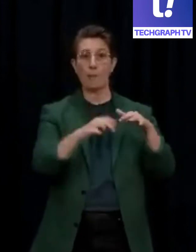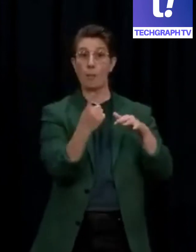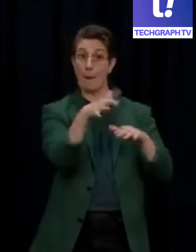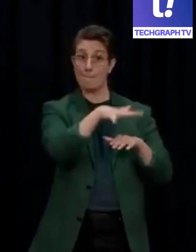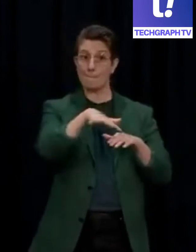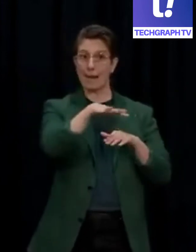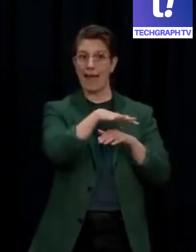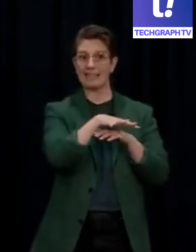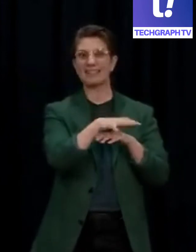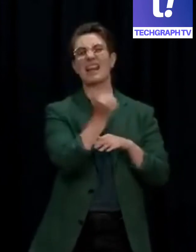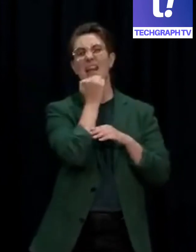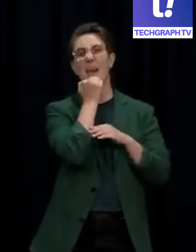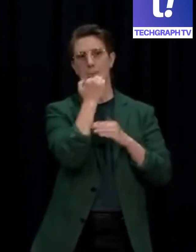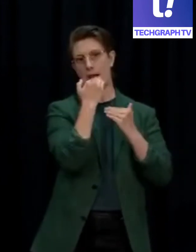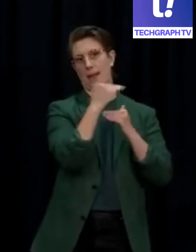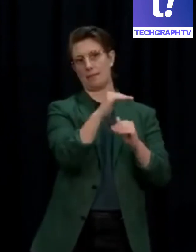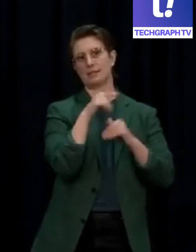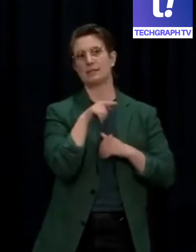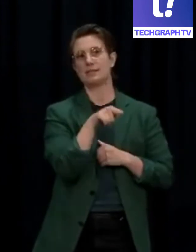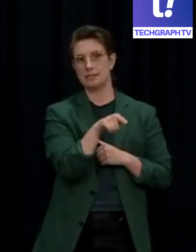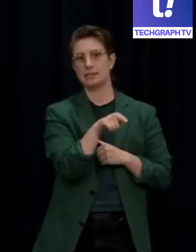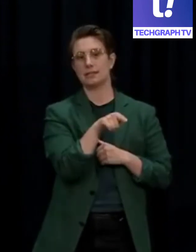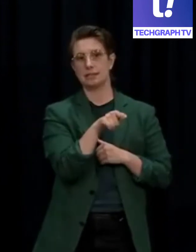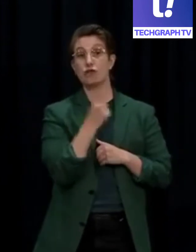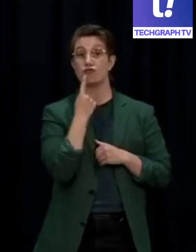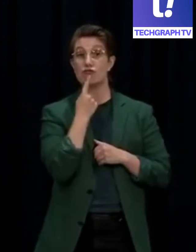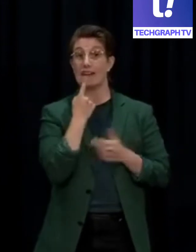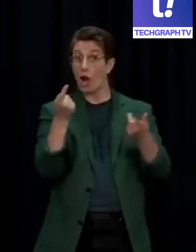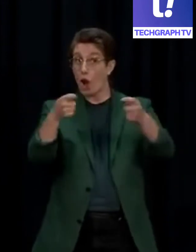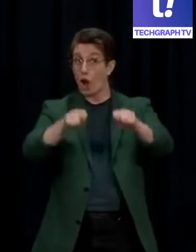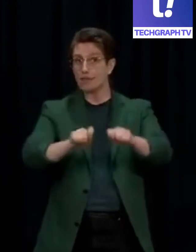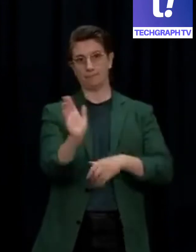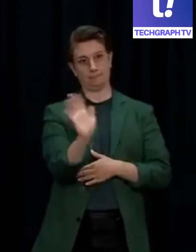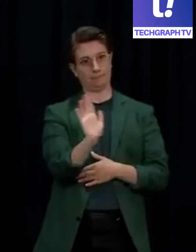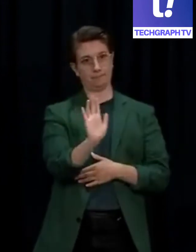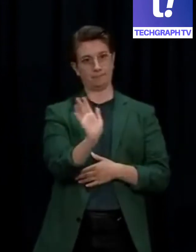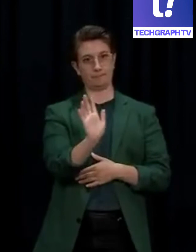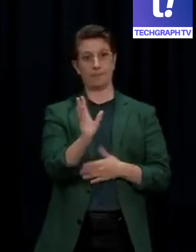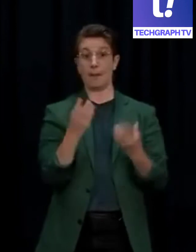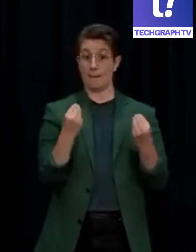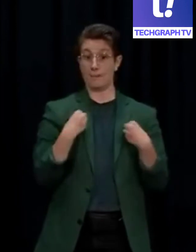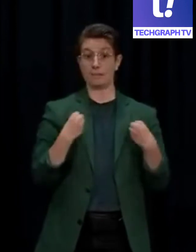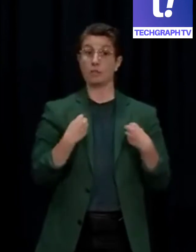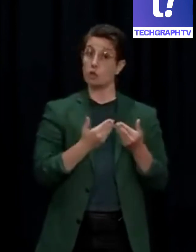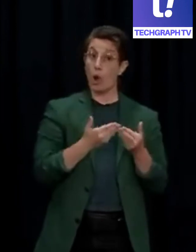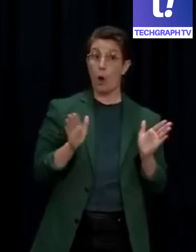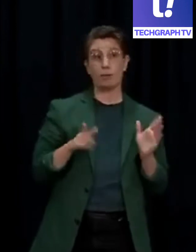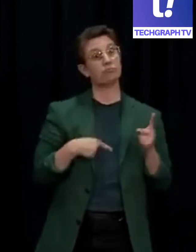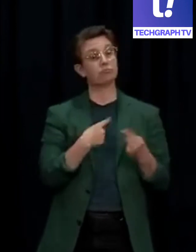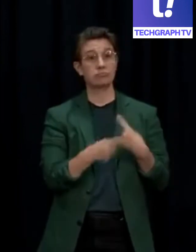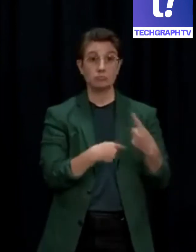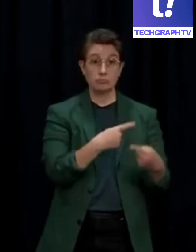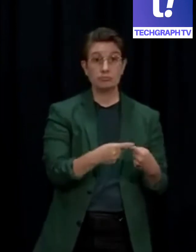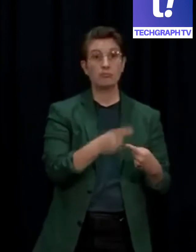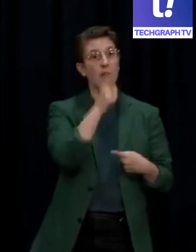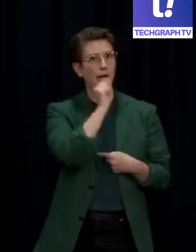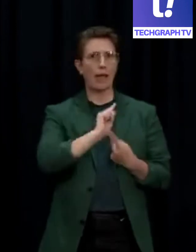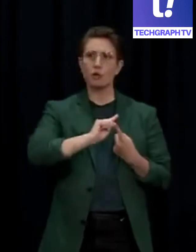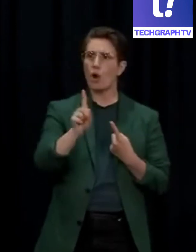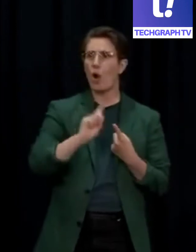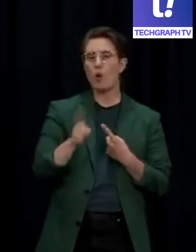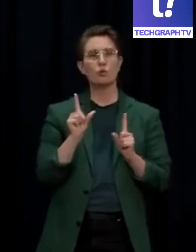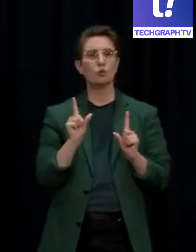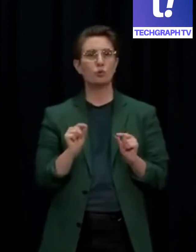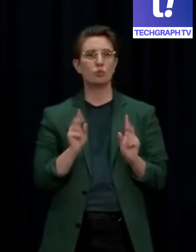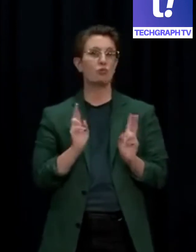events. Red is not locked down. At Red, businesses stay open, and you can do most of the things that you normally do,